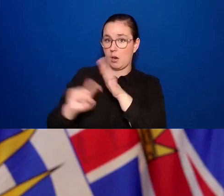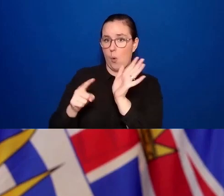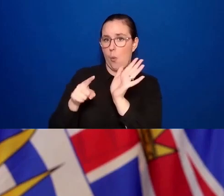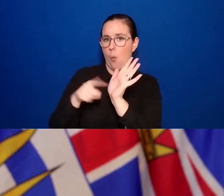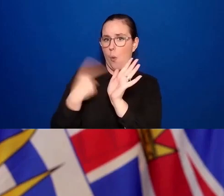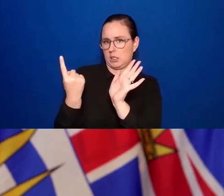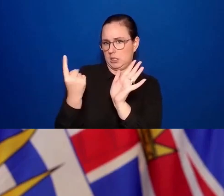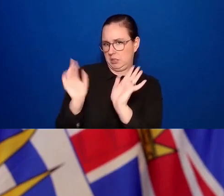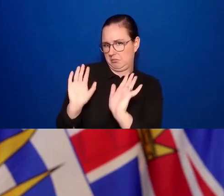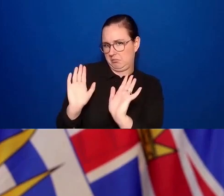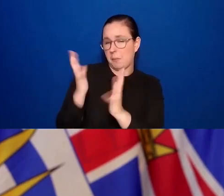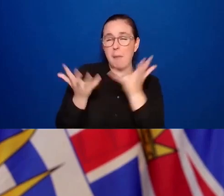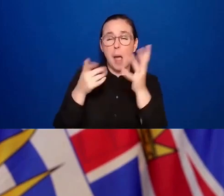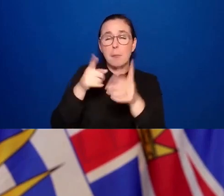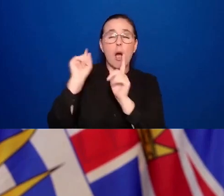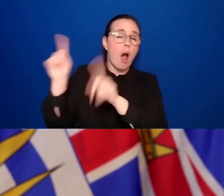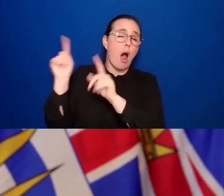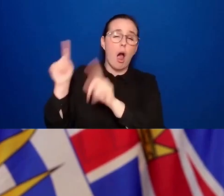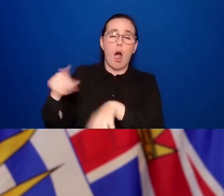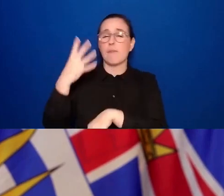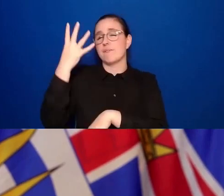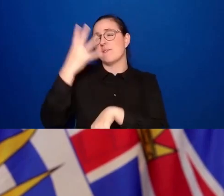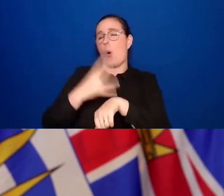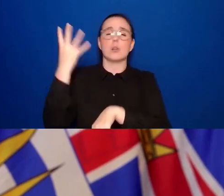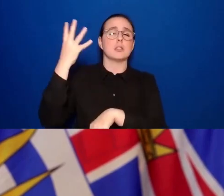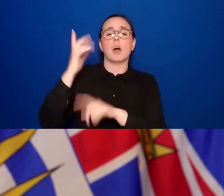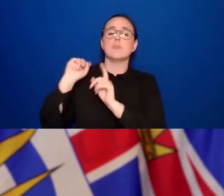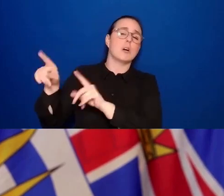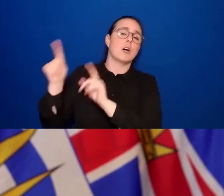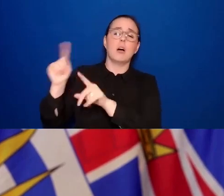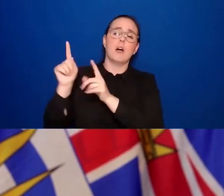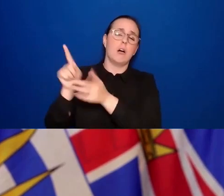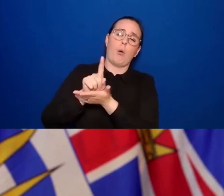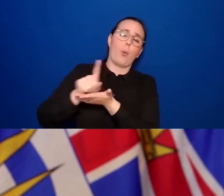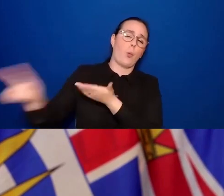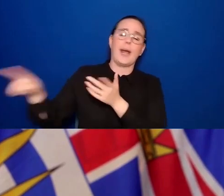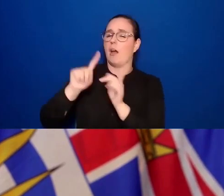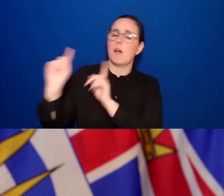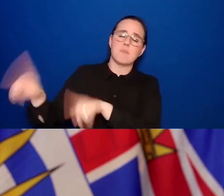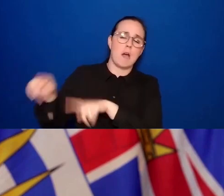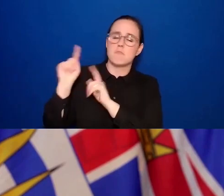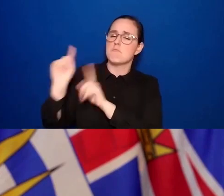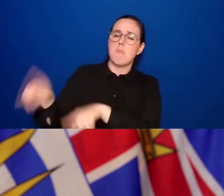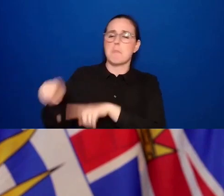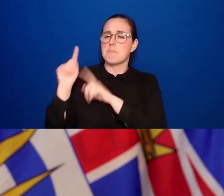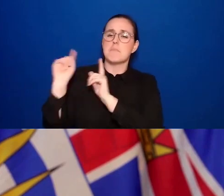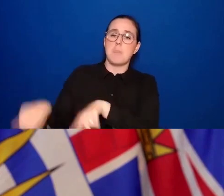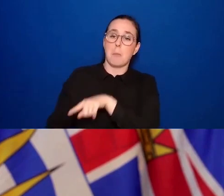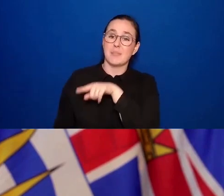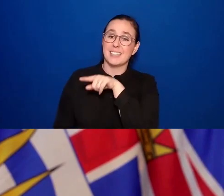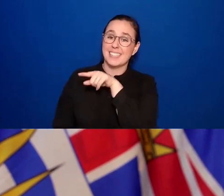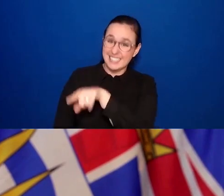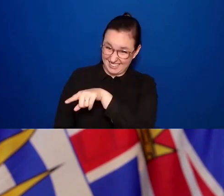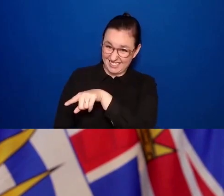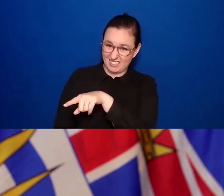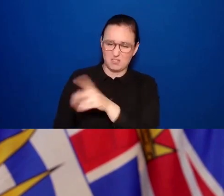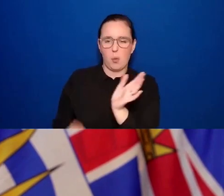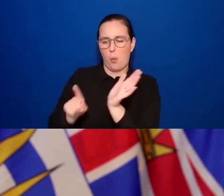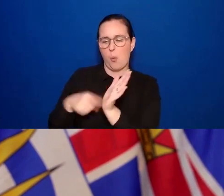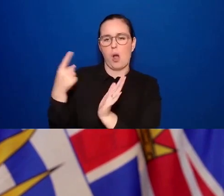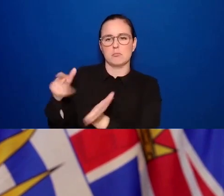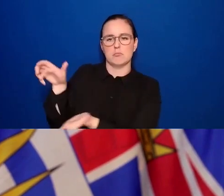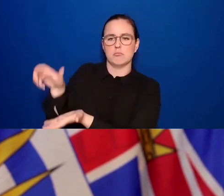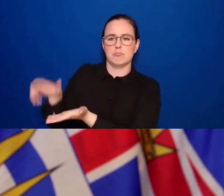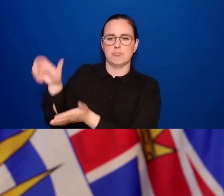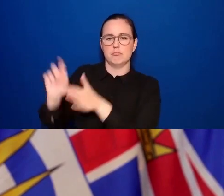people who recognize people who go regularly to venues and places like that. So all of that best practice, we'll be working out with the different